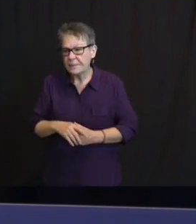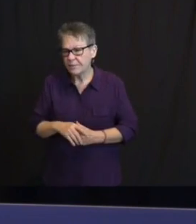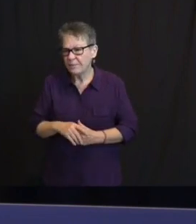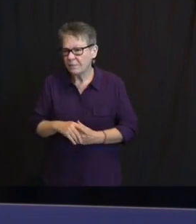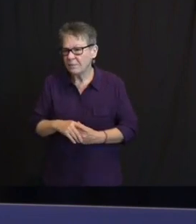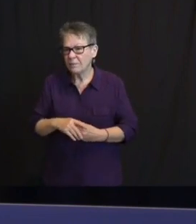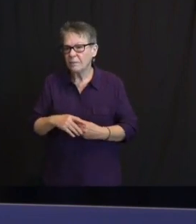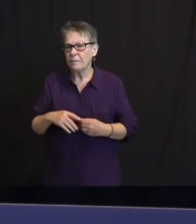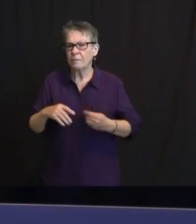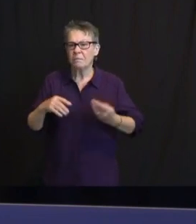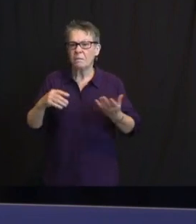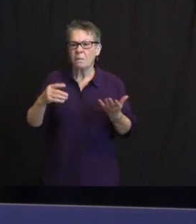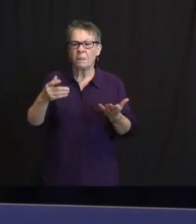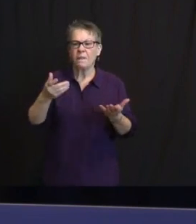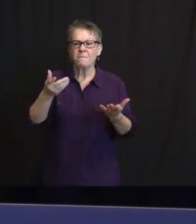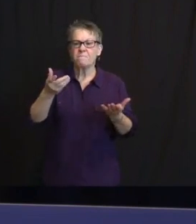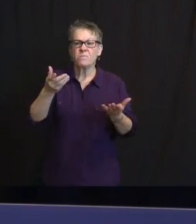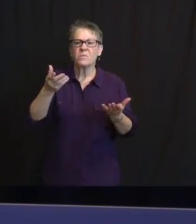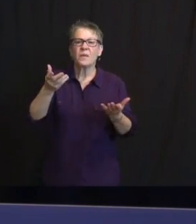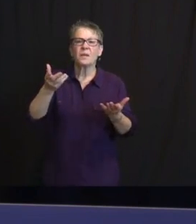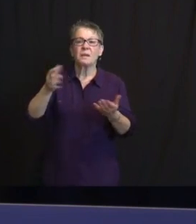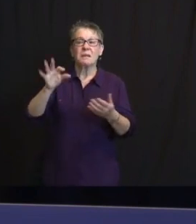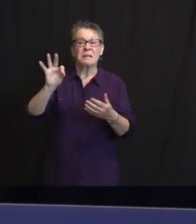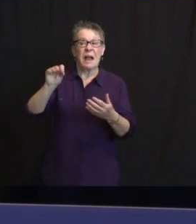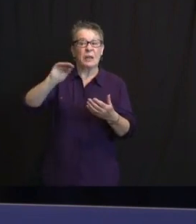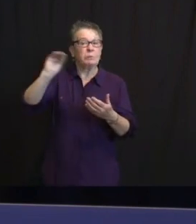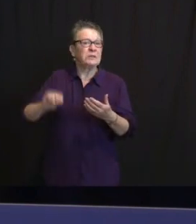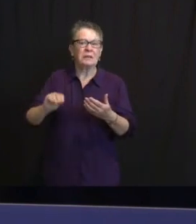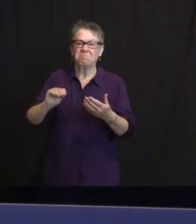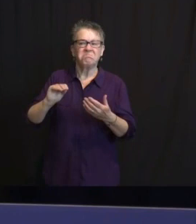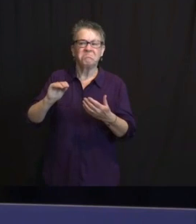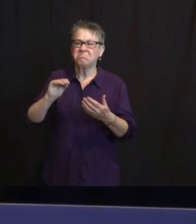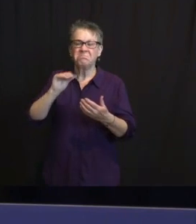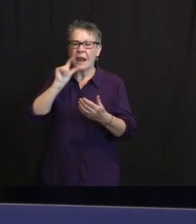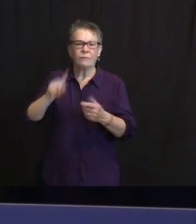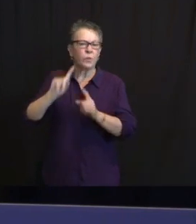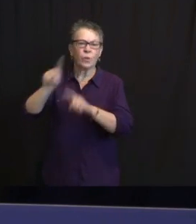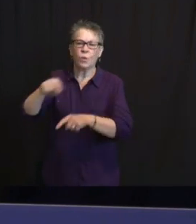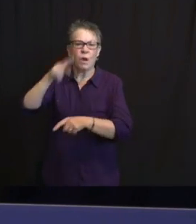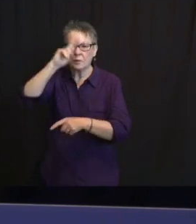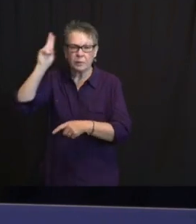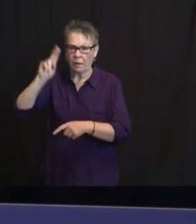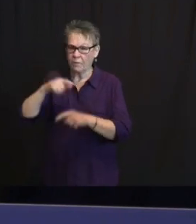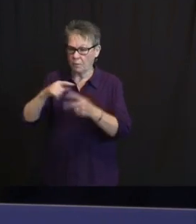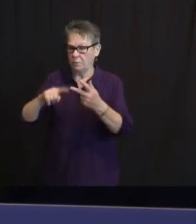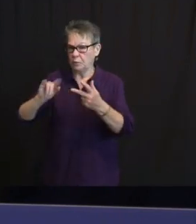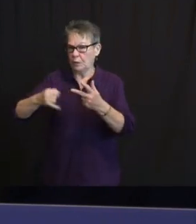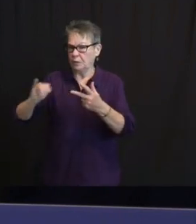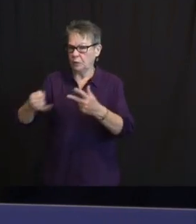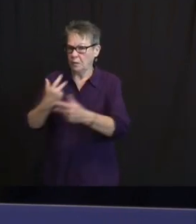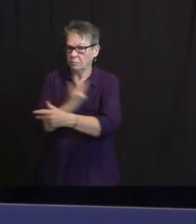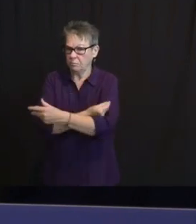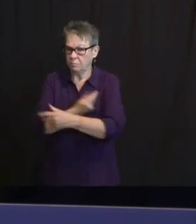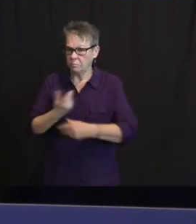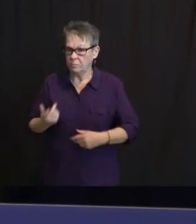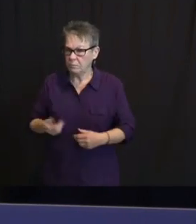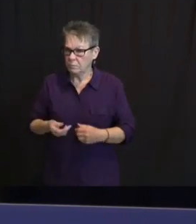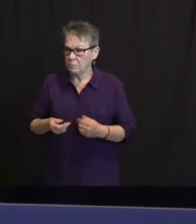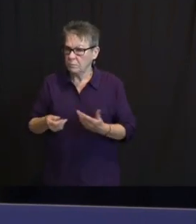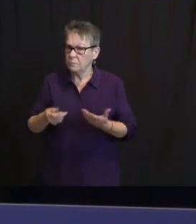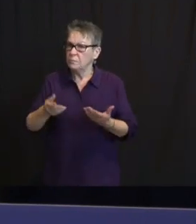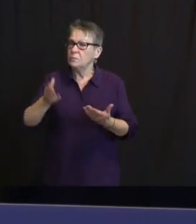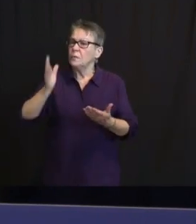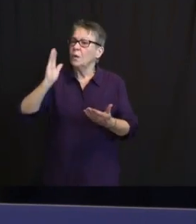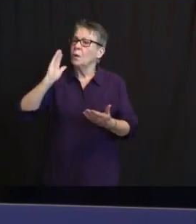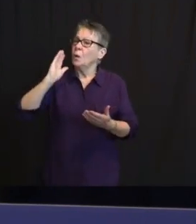ACROSS ALL WORLD REGIONS, SUGGESTING PROTECTION AGAINST SEVERE ILLNESS WITH VARIANT STRAINS. AND